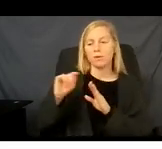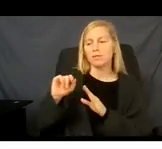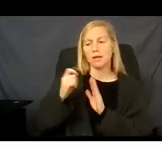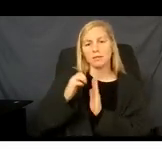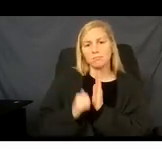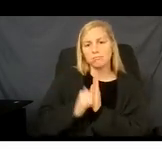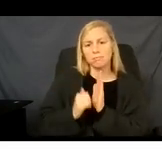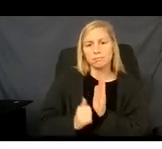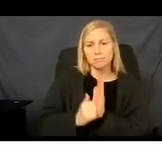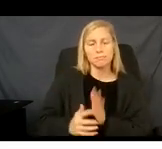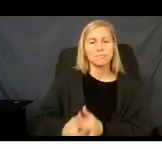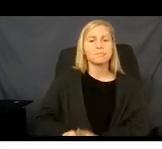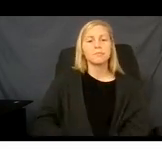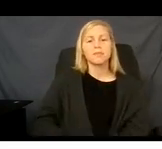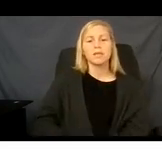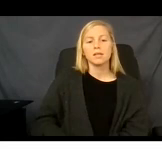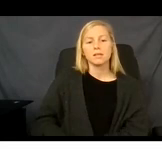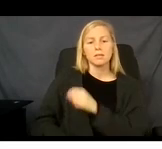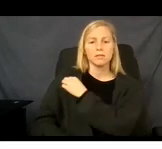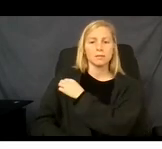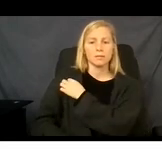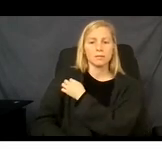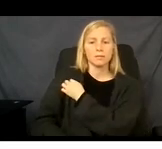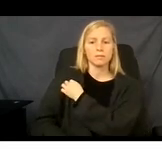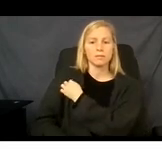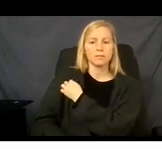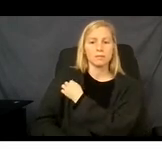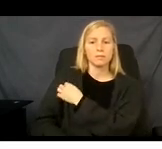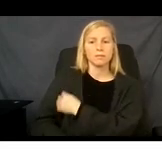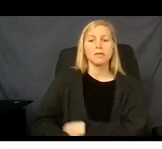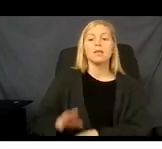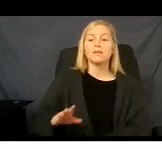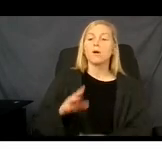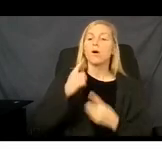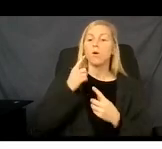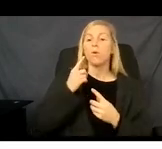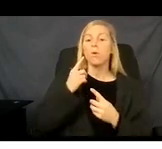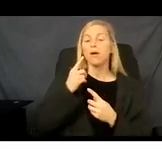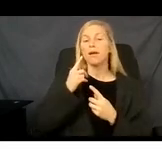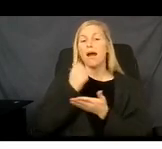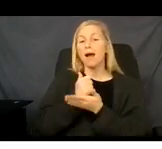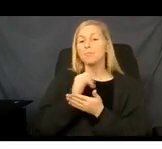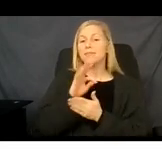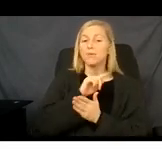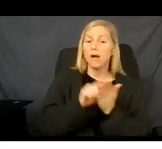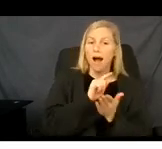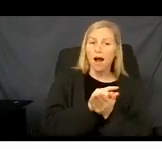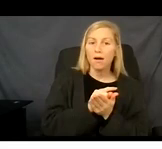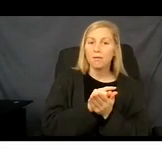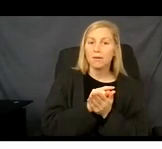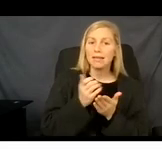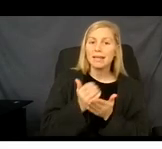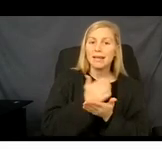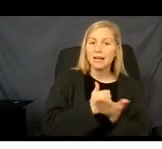It works better for me when I deal with people that earn hourly income, like someone earning $15 and working